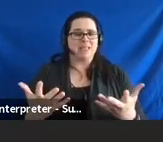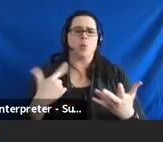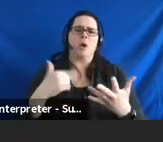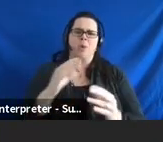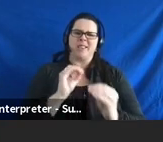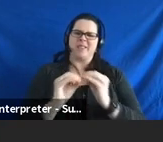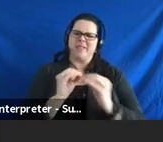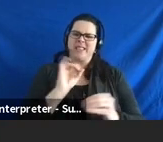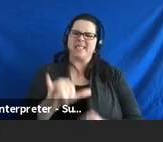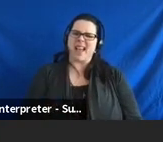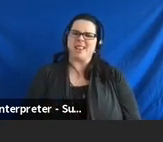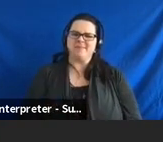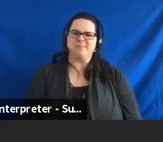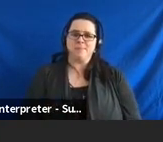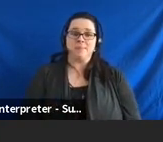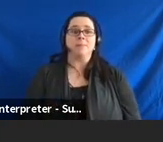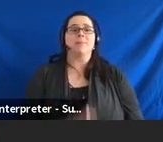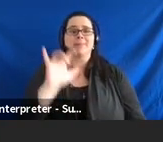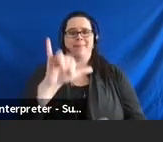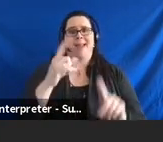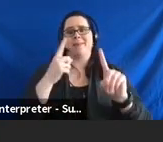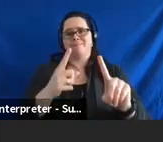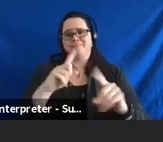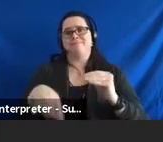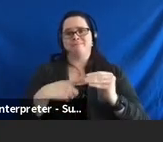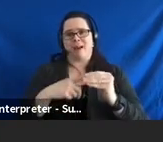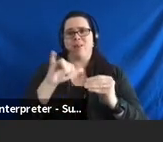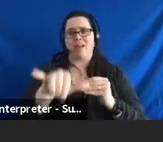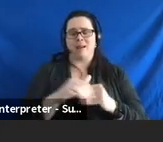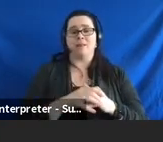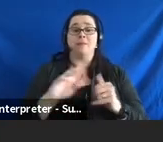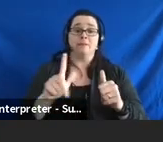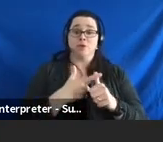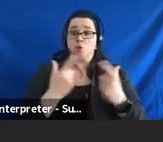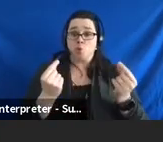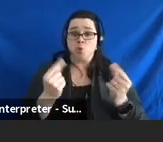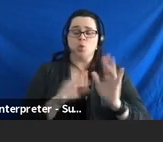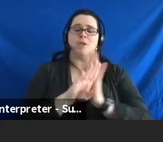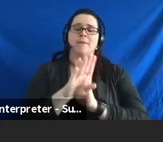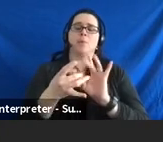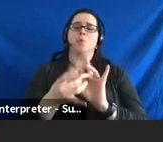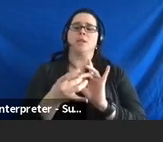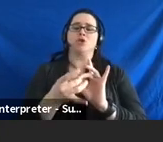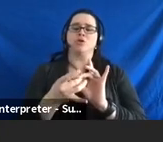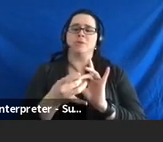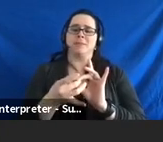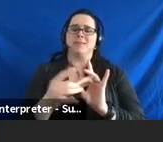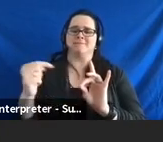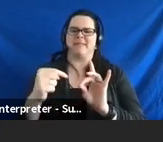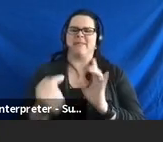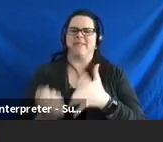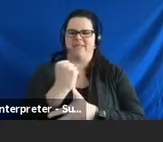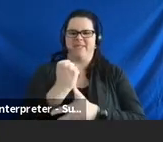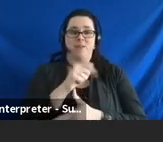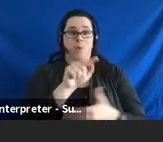want to fix that. And so, that's what this objective is about. But first, we need to develop those relationships. And so, that's what some of the